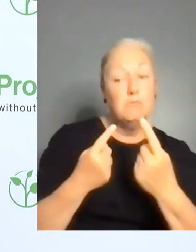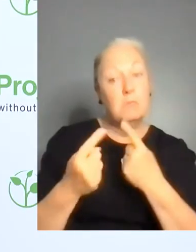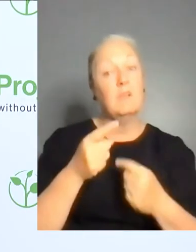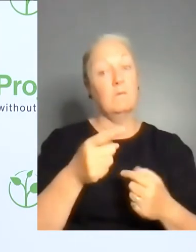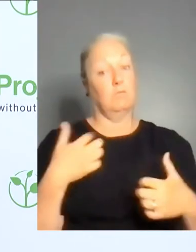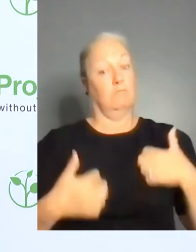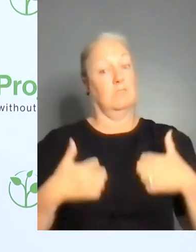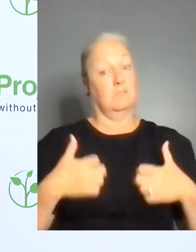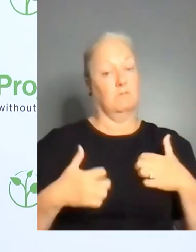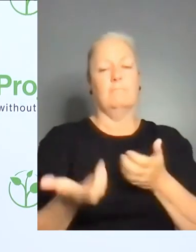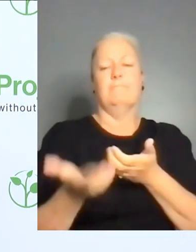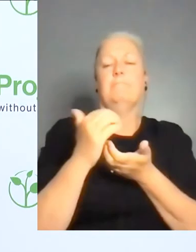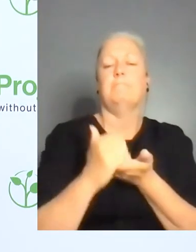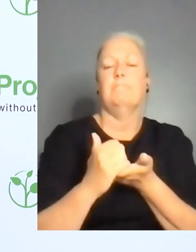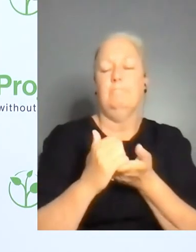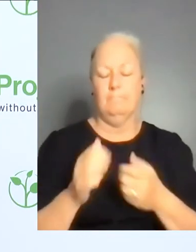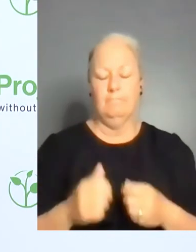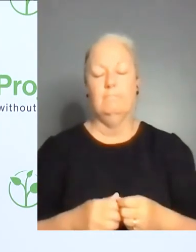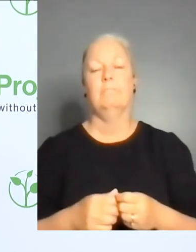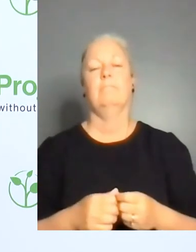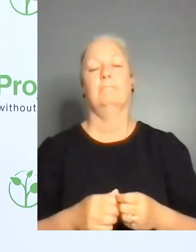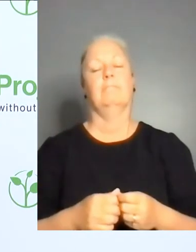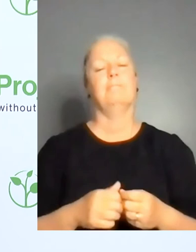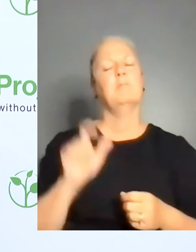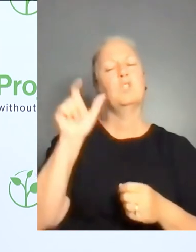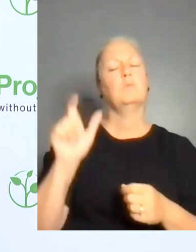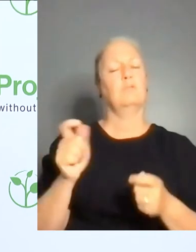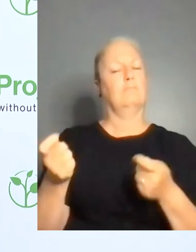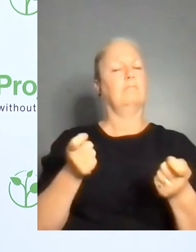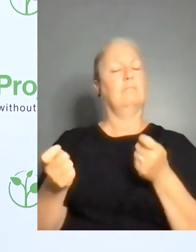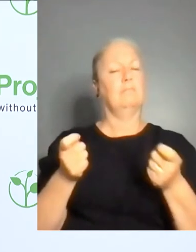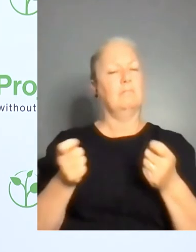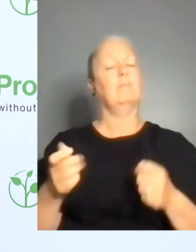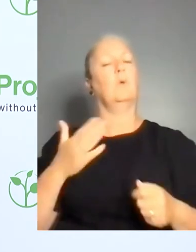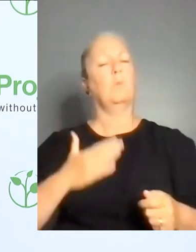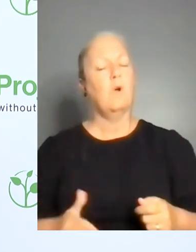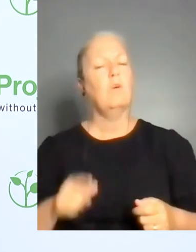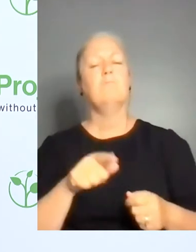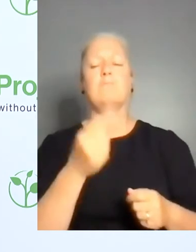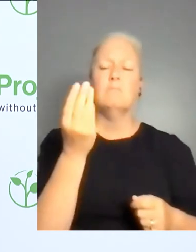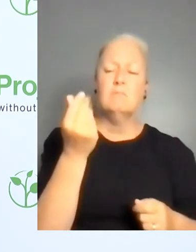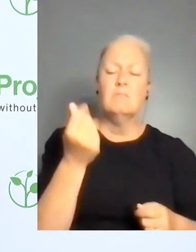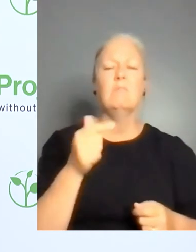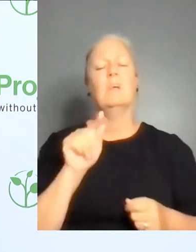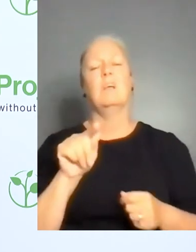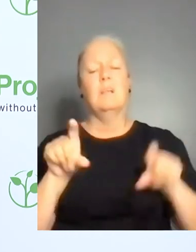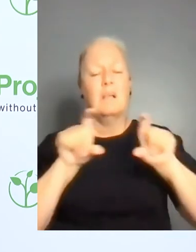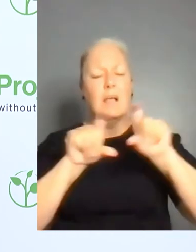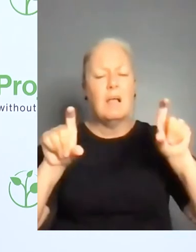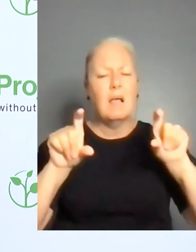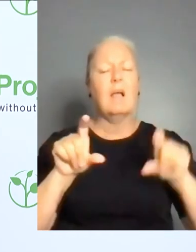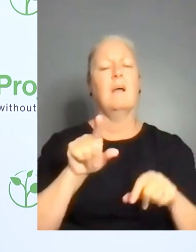There's also a question from the chat about, about the financials, about licensing fees without going into any details.